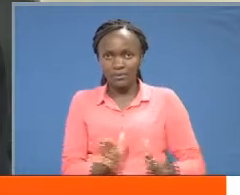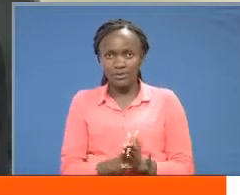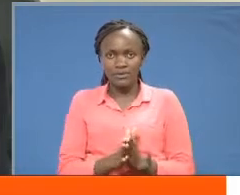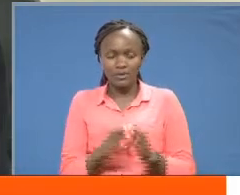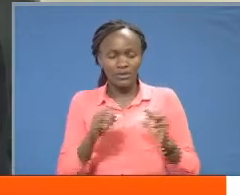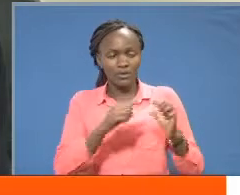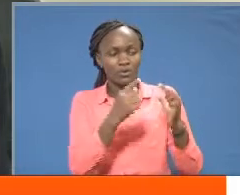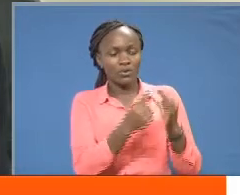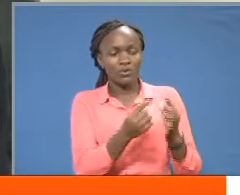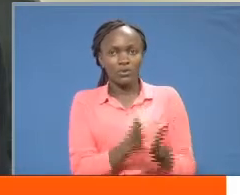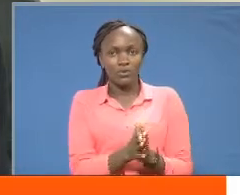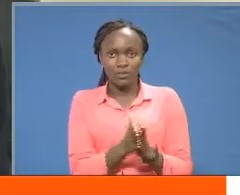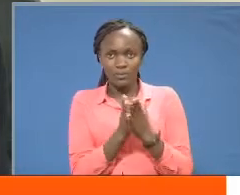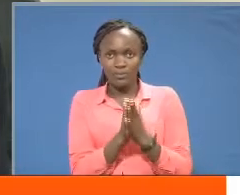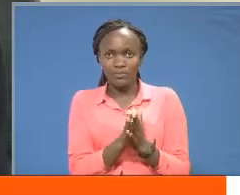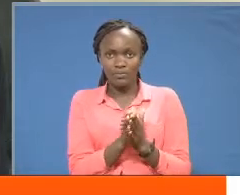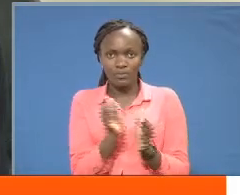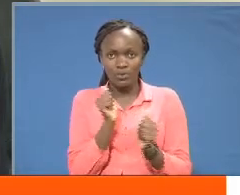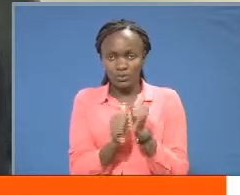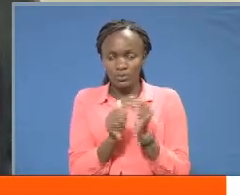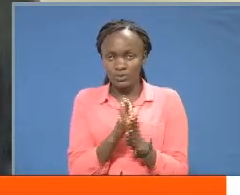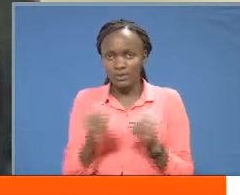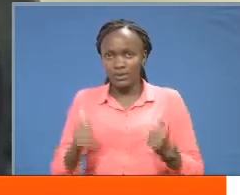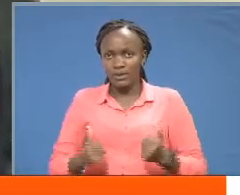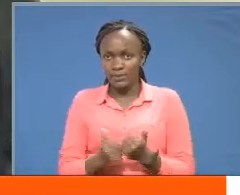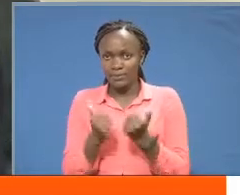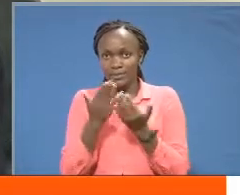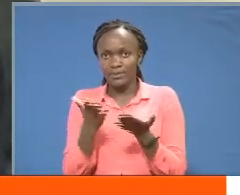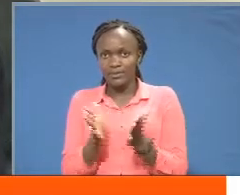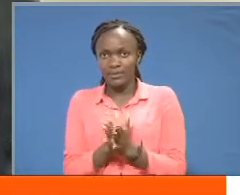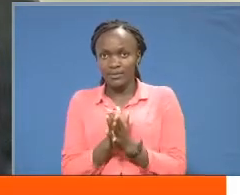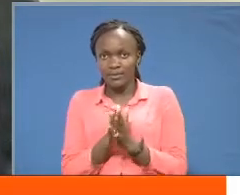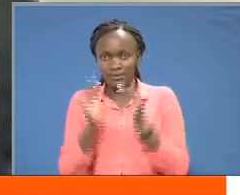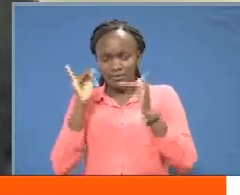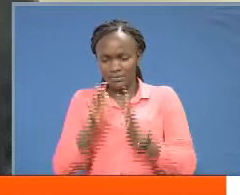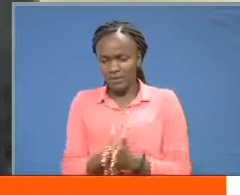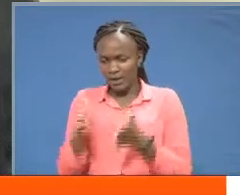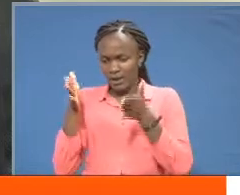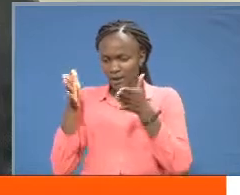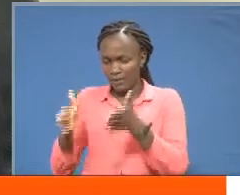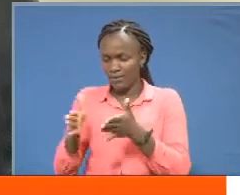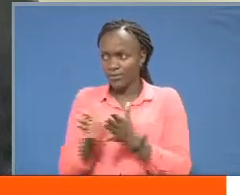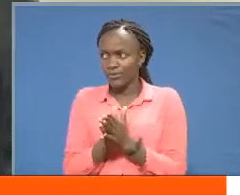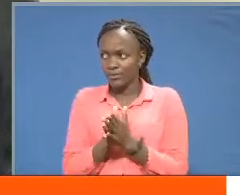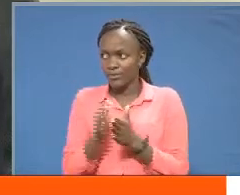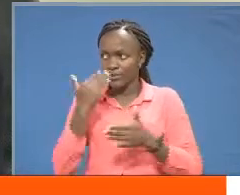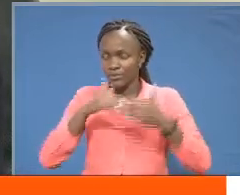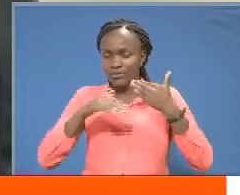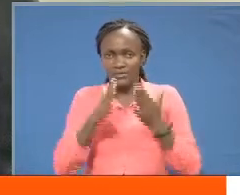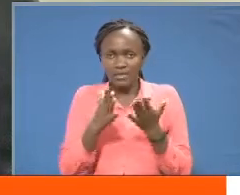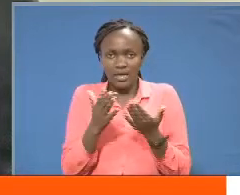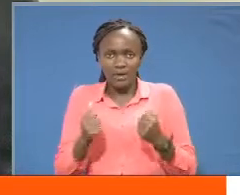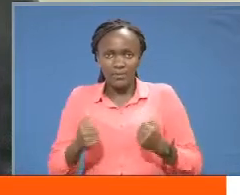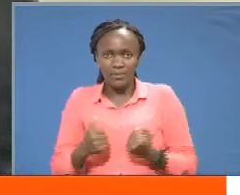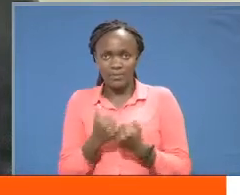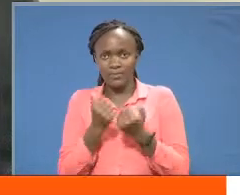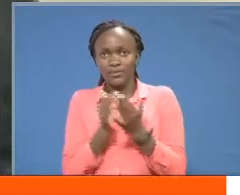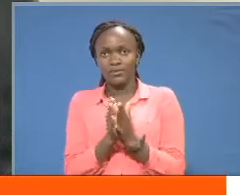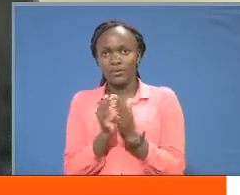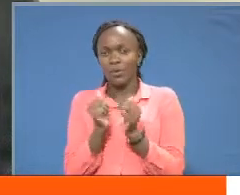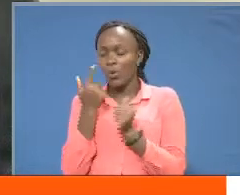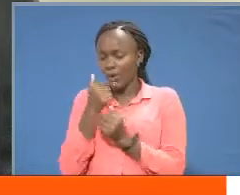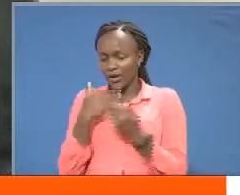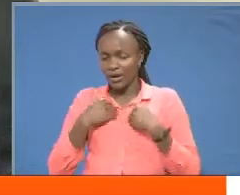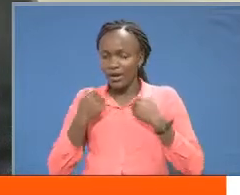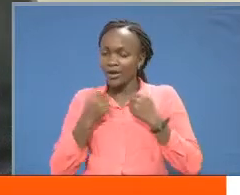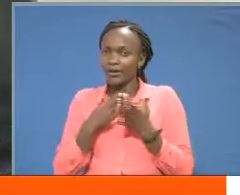that should be made to look keenly at how university funding for students with